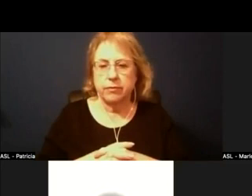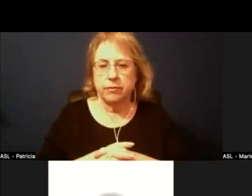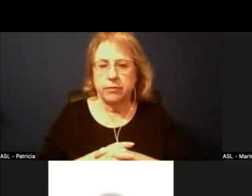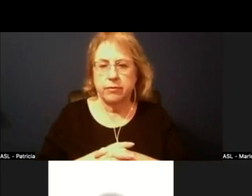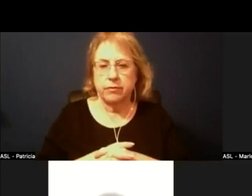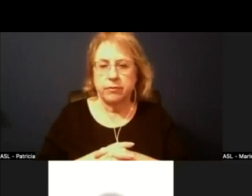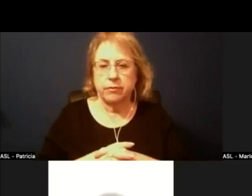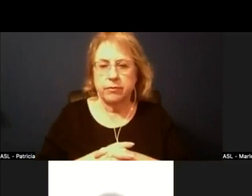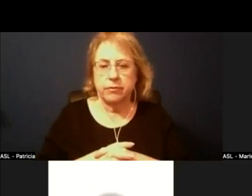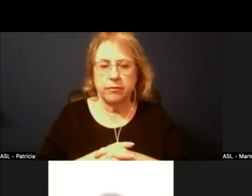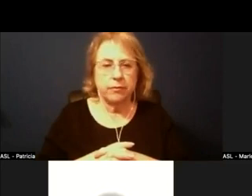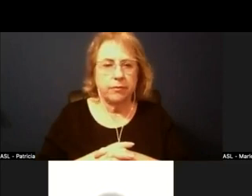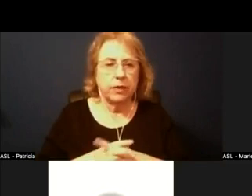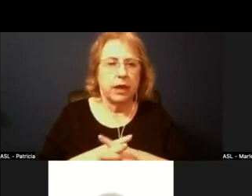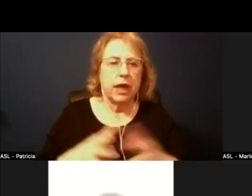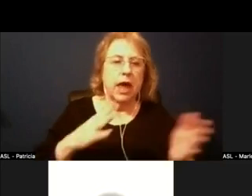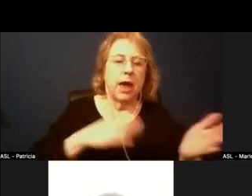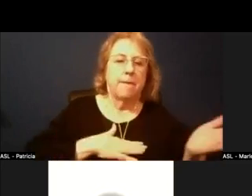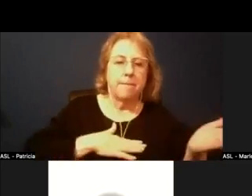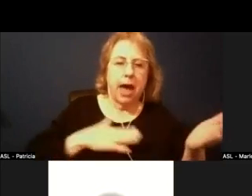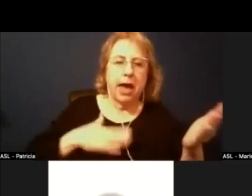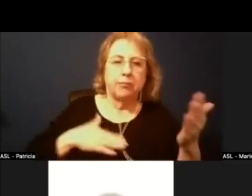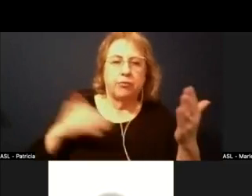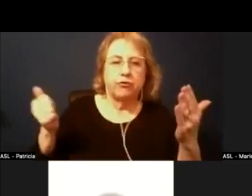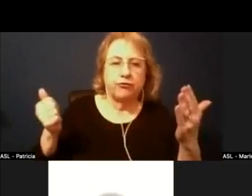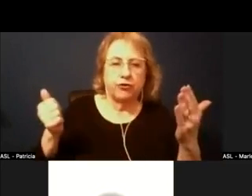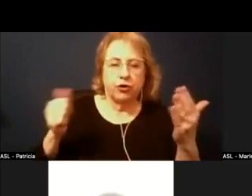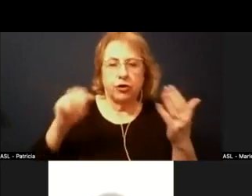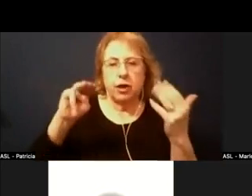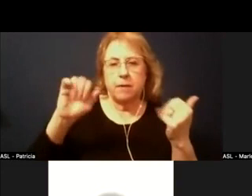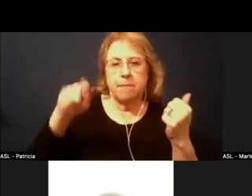My preferred map is one a.